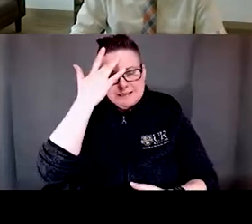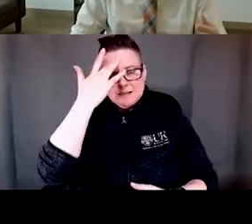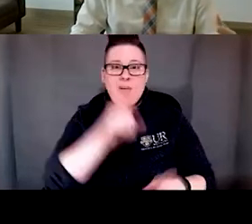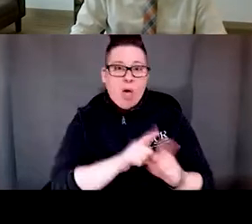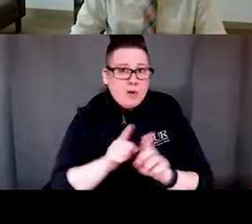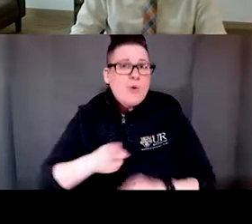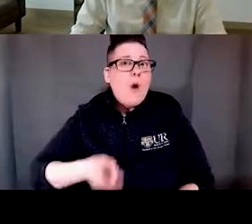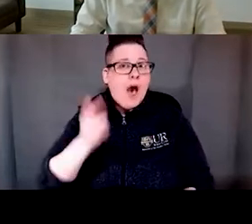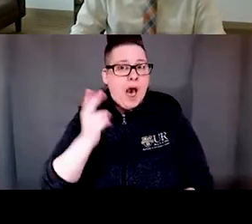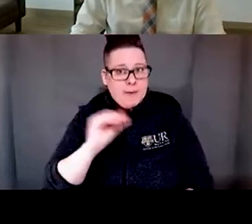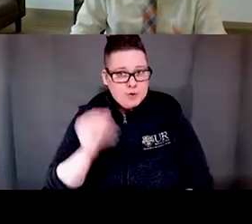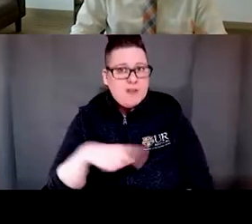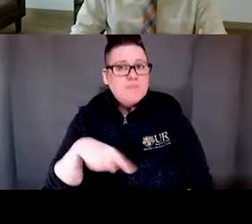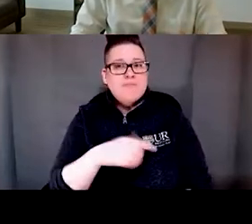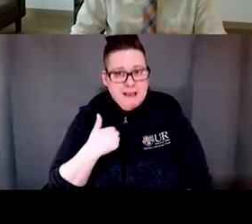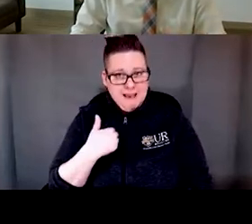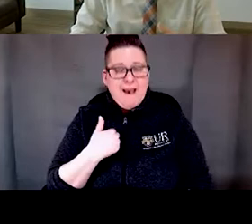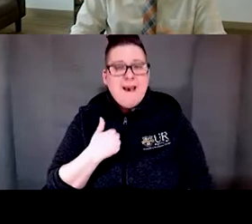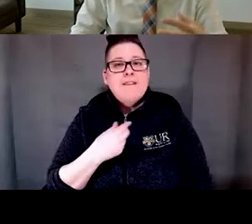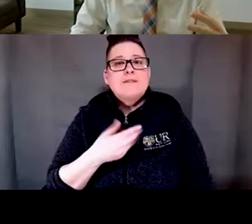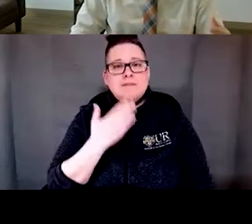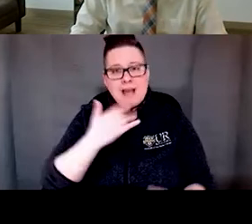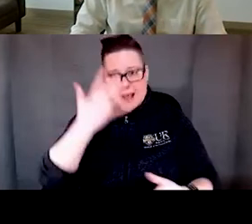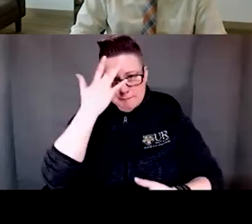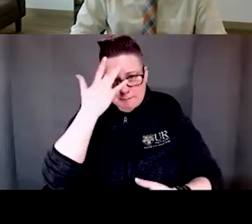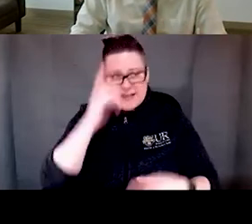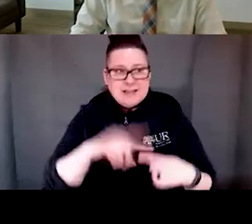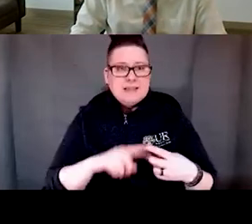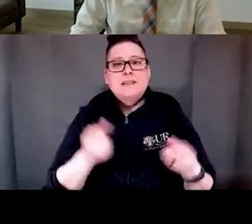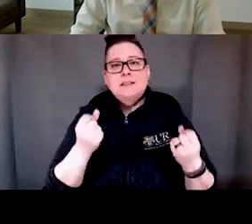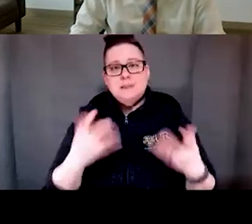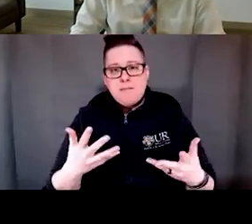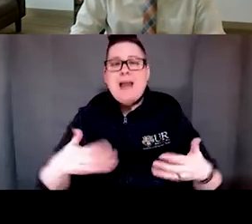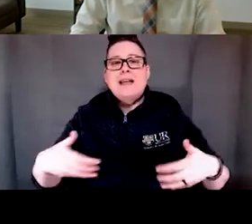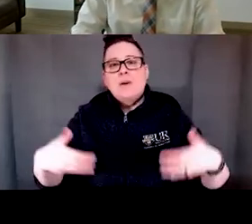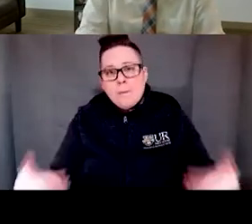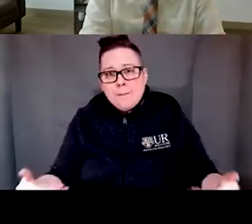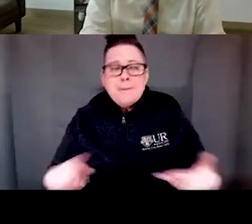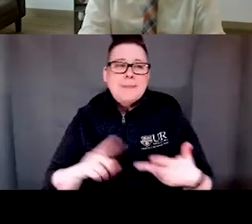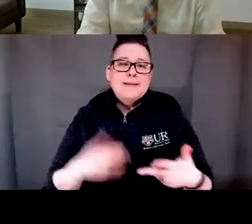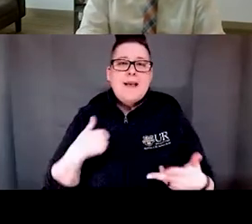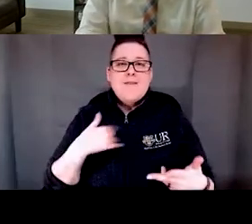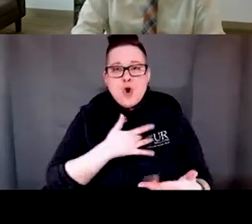prevalence of diabetes. Similarly, they have very high rates of obesity, heart disease, and